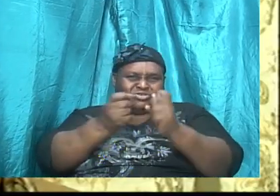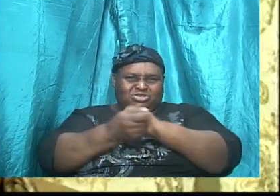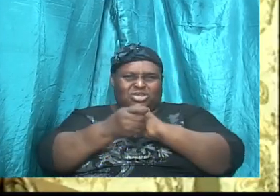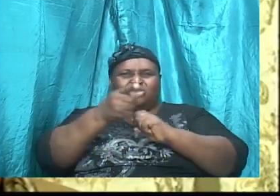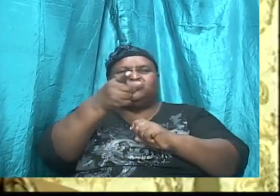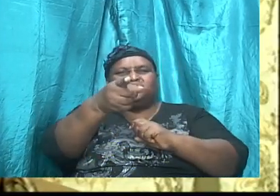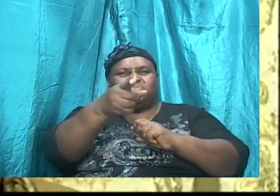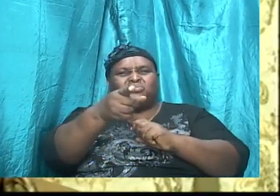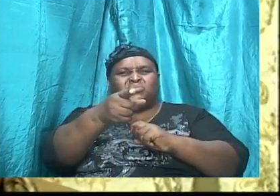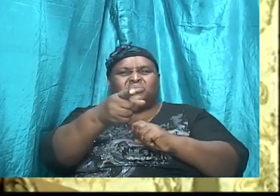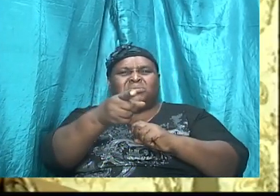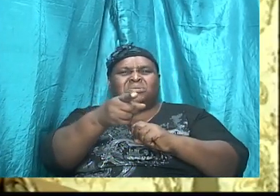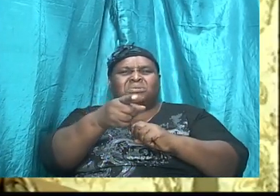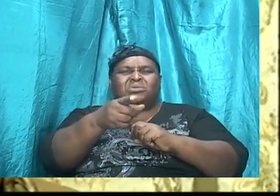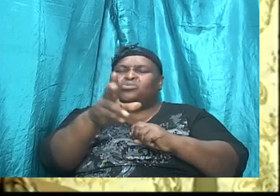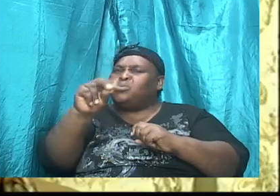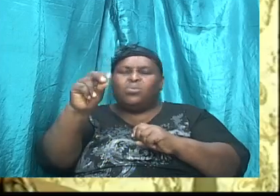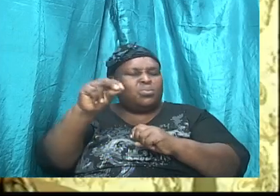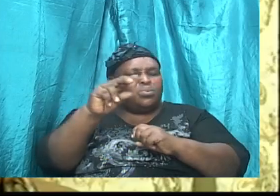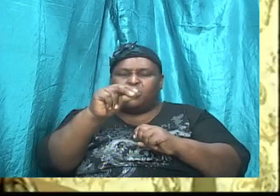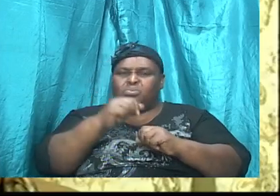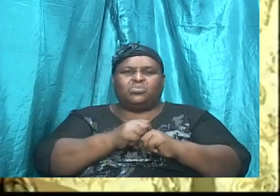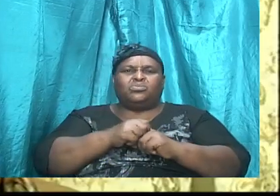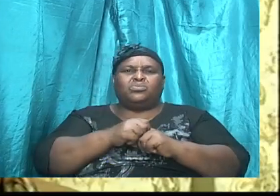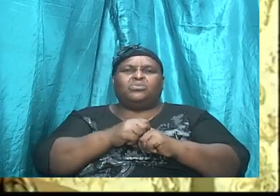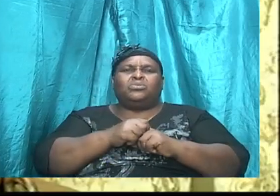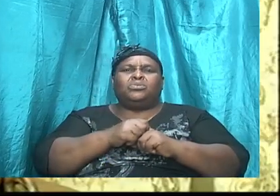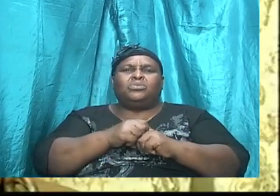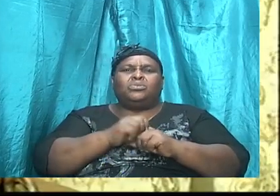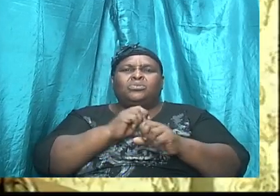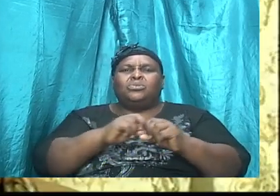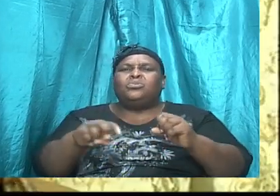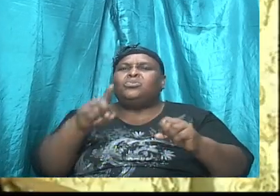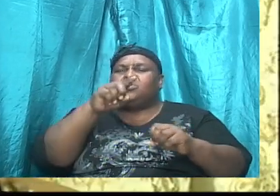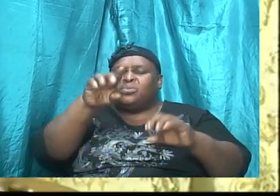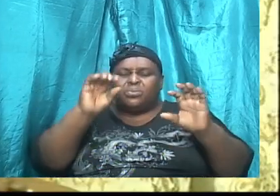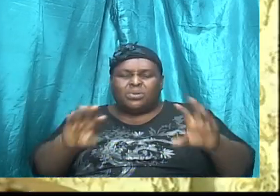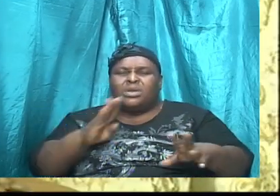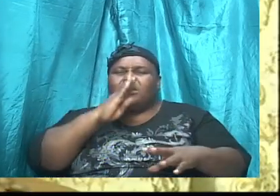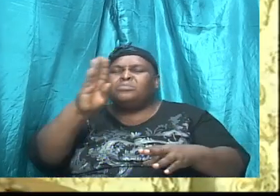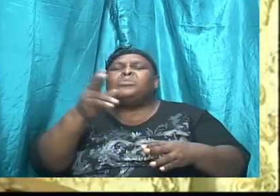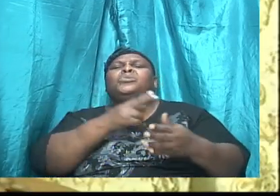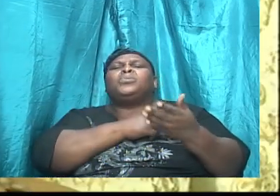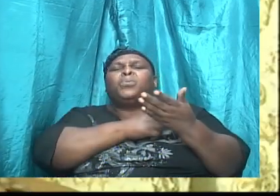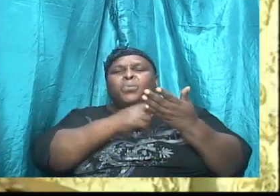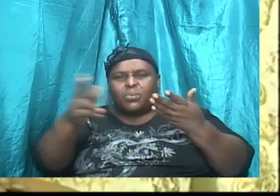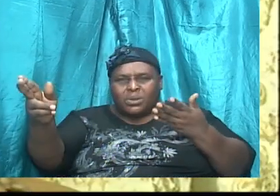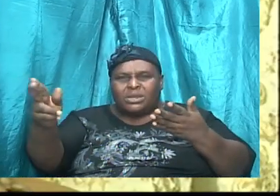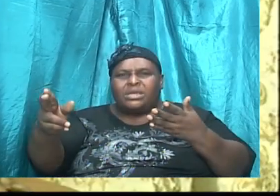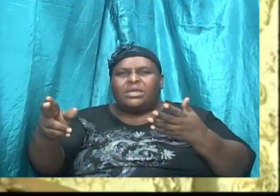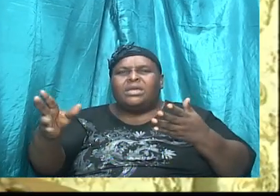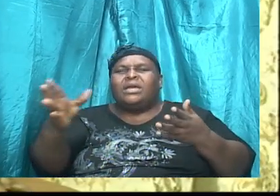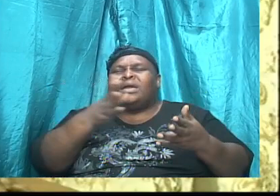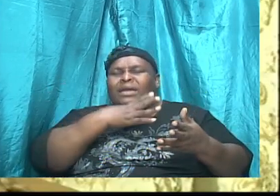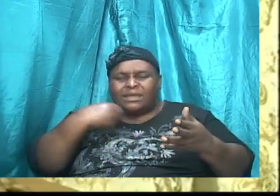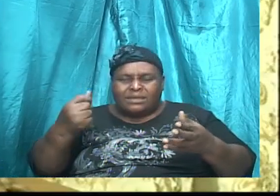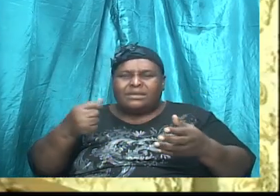act if you have to be holy. you you can be holy and retaining